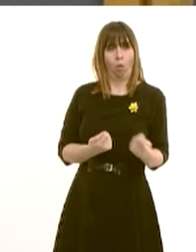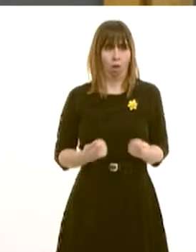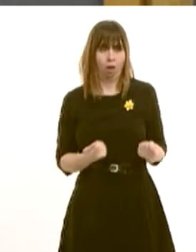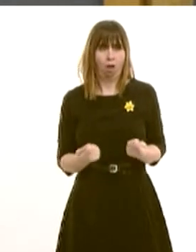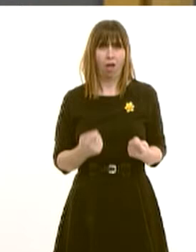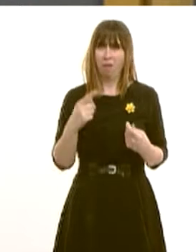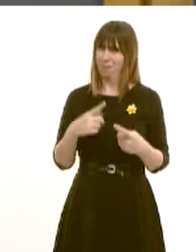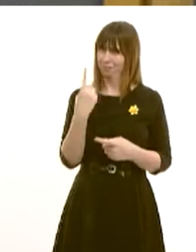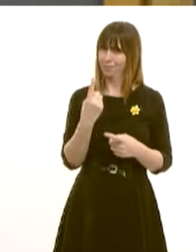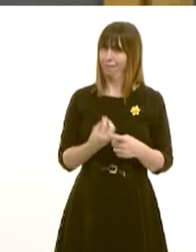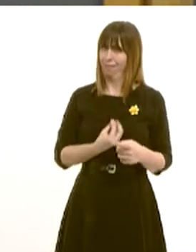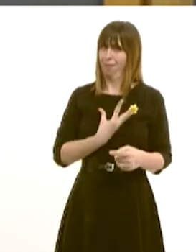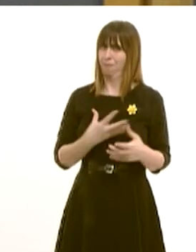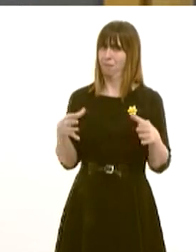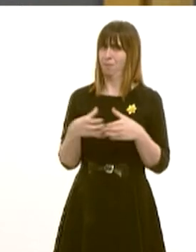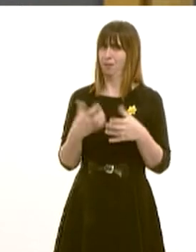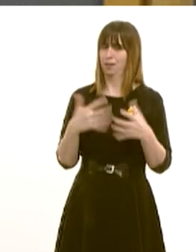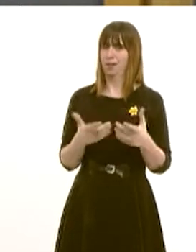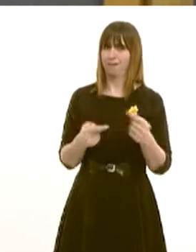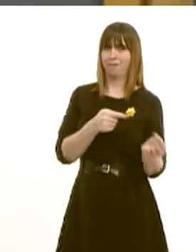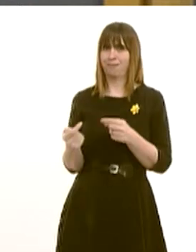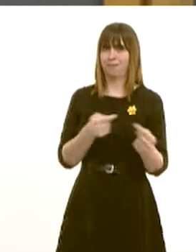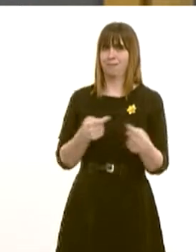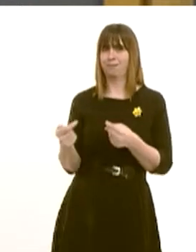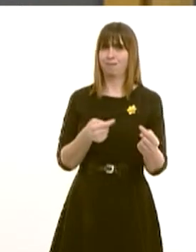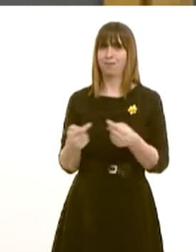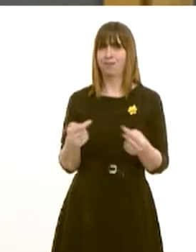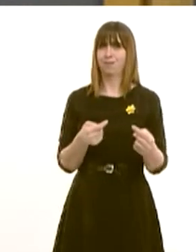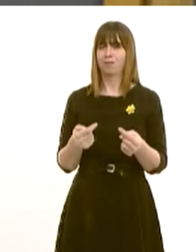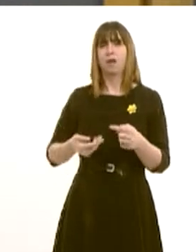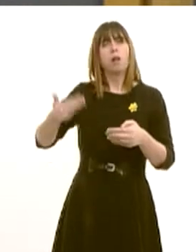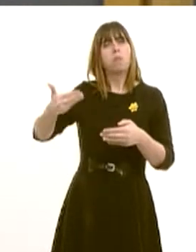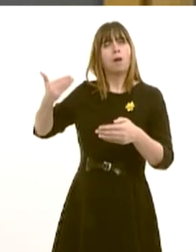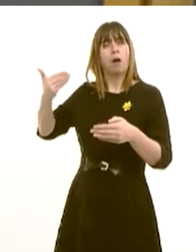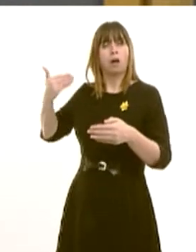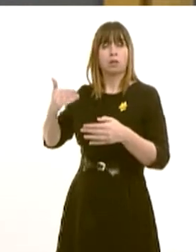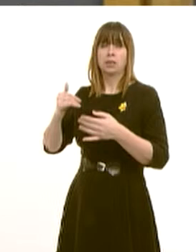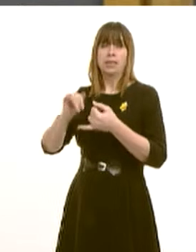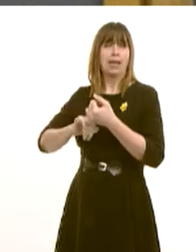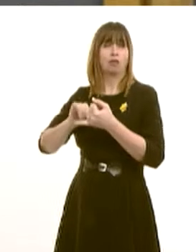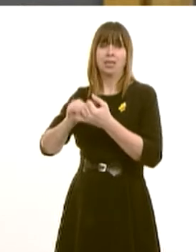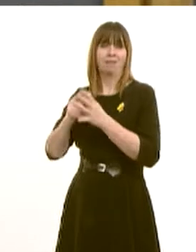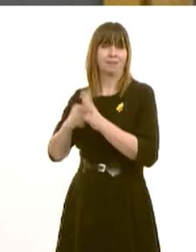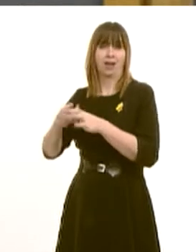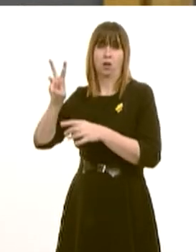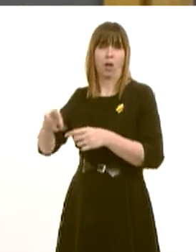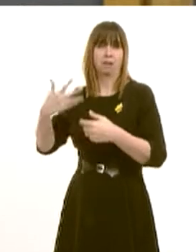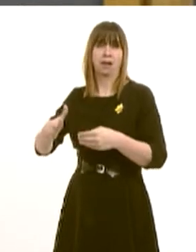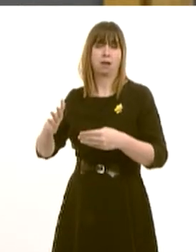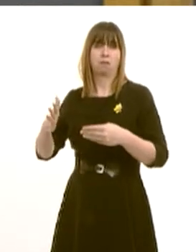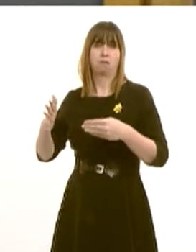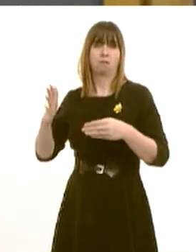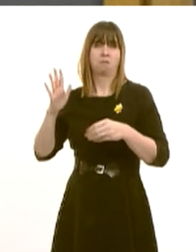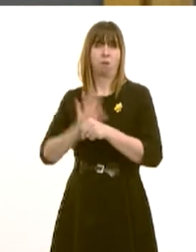Labour MPs, including Labour Secretaries of State for Wales over many years, have acted as roadblocks